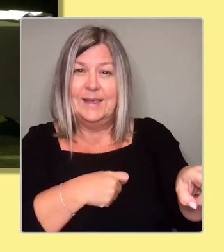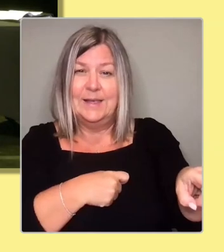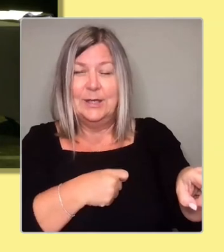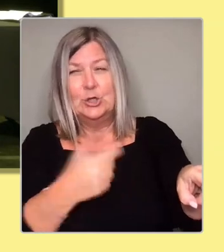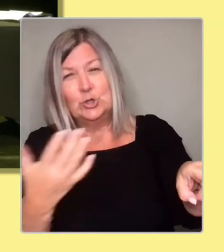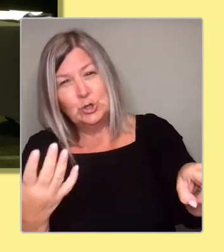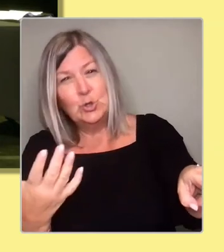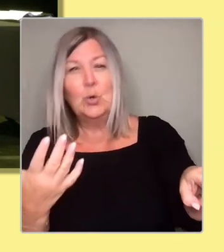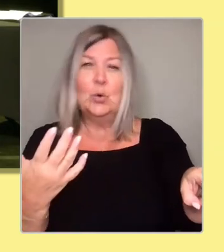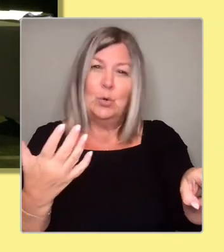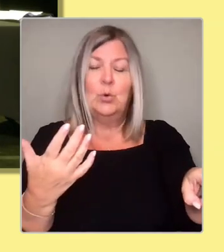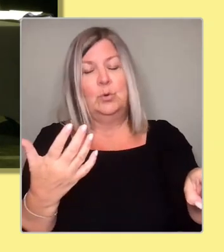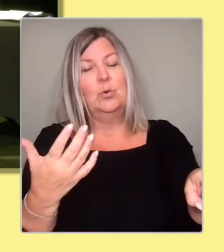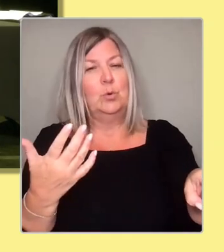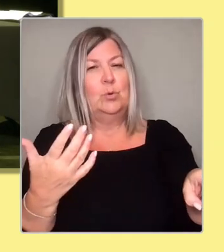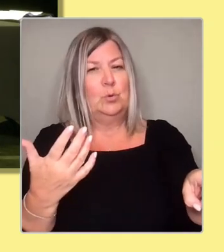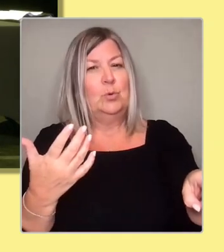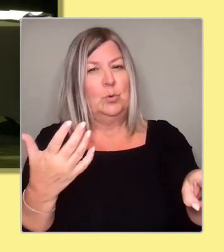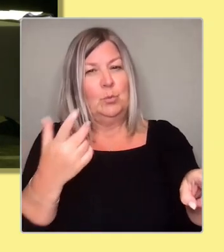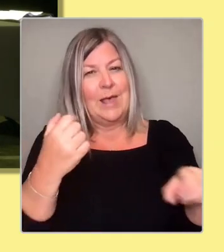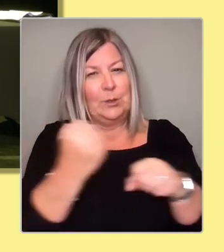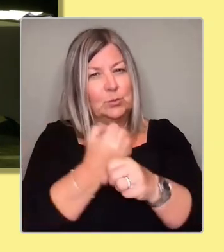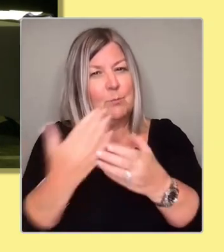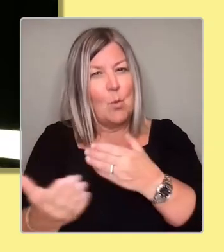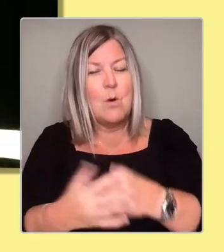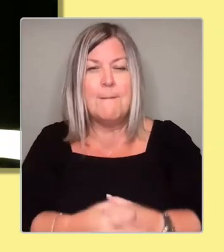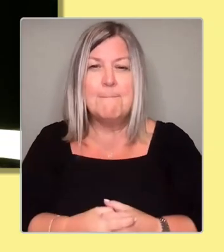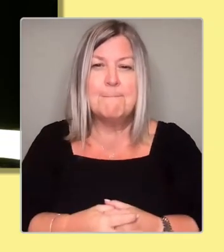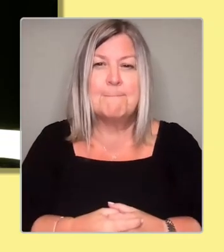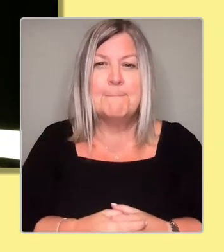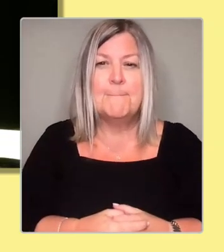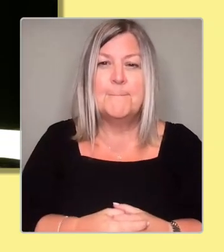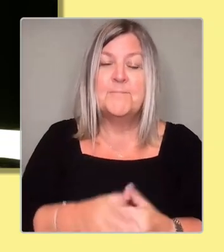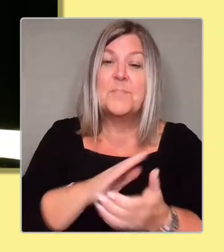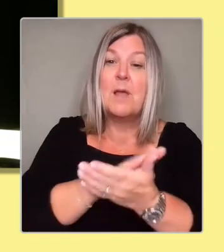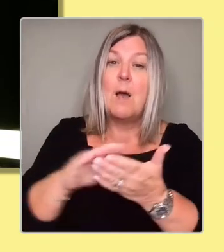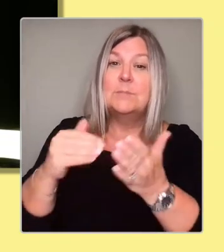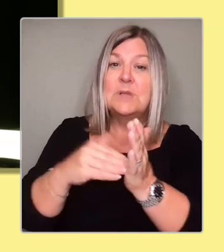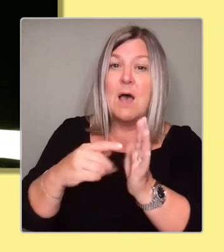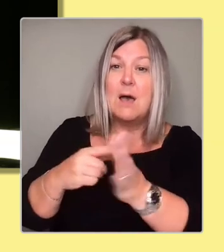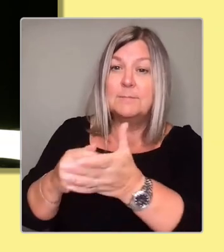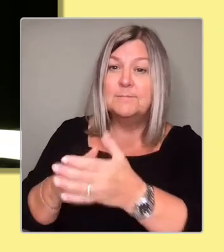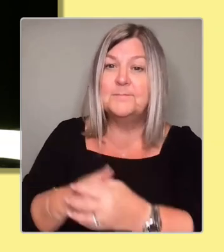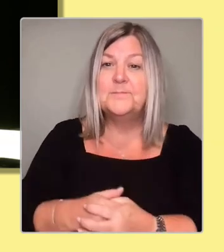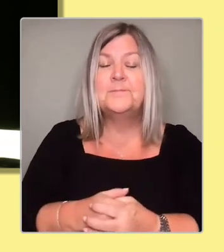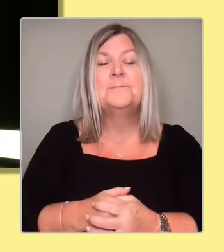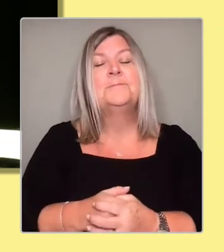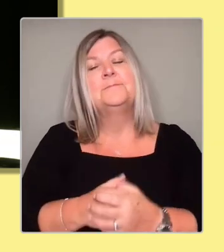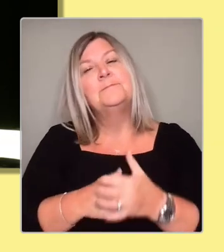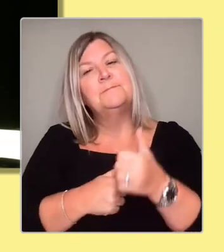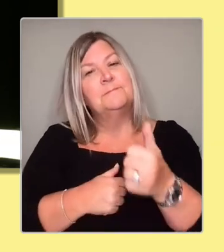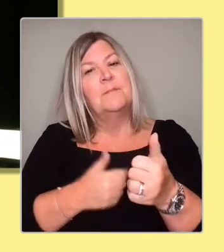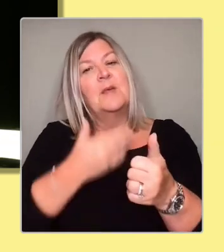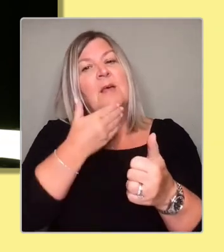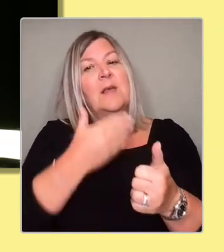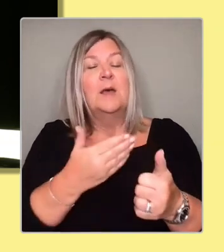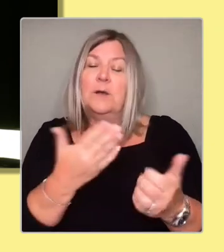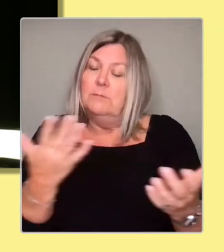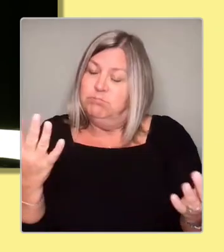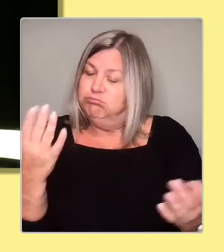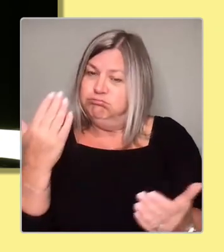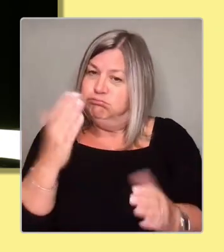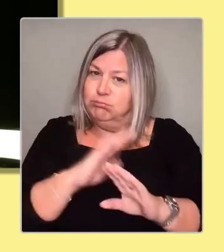Thanks. Thanks very much. Hamza. So, um, let's never forget that every issue comes back to independence,